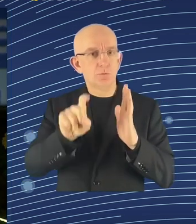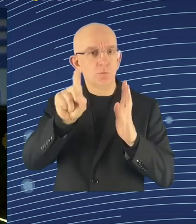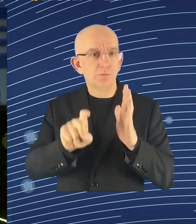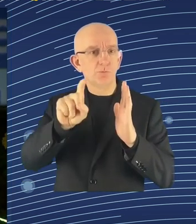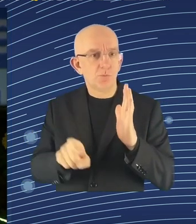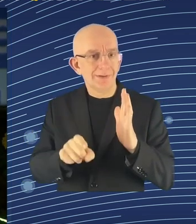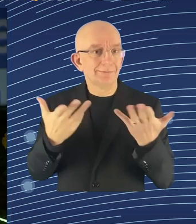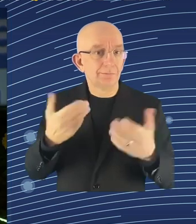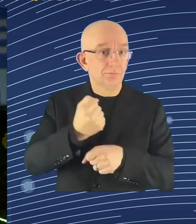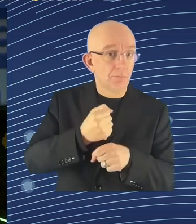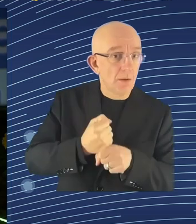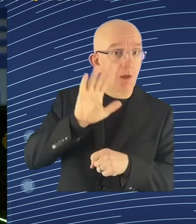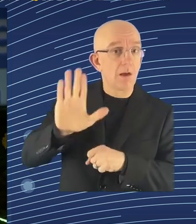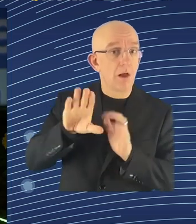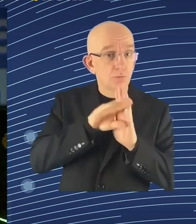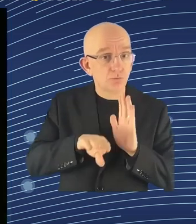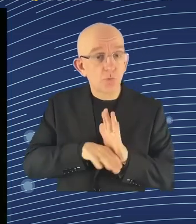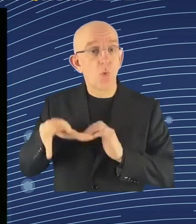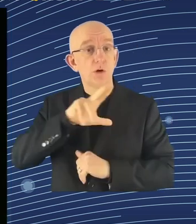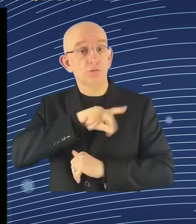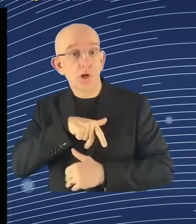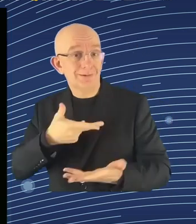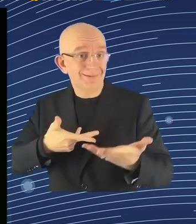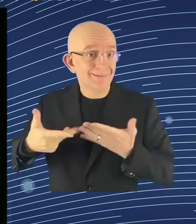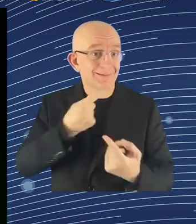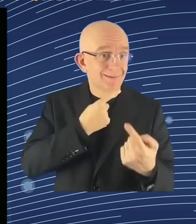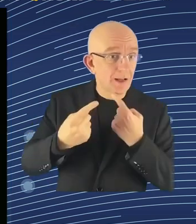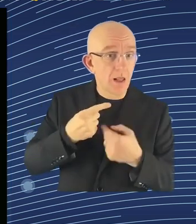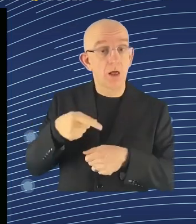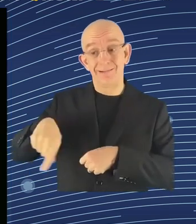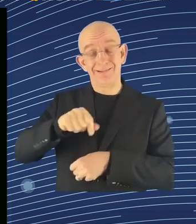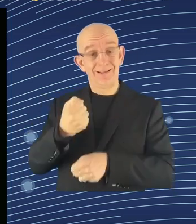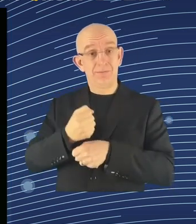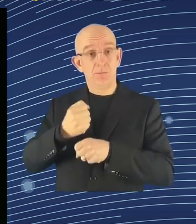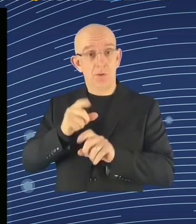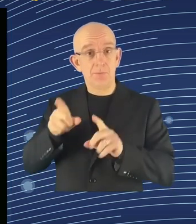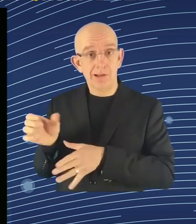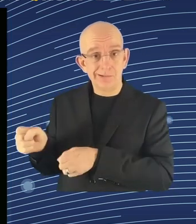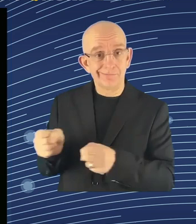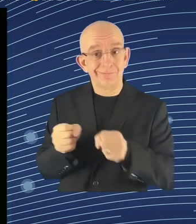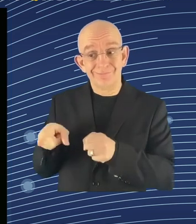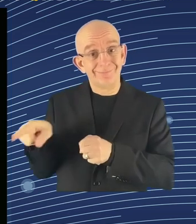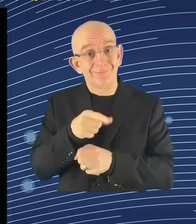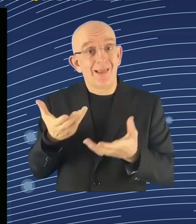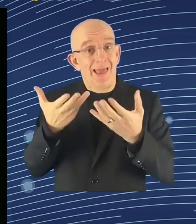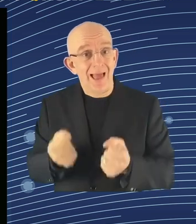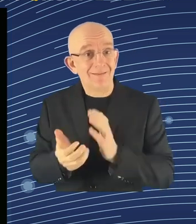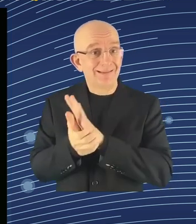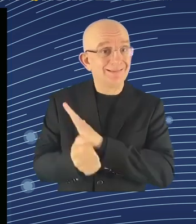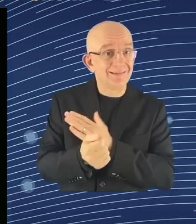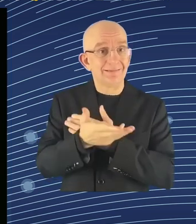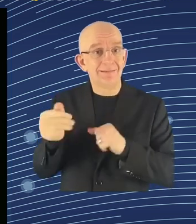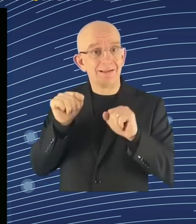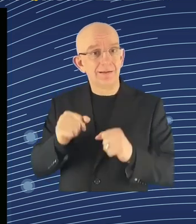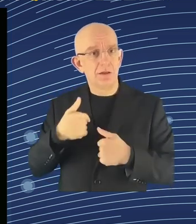that two out of five companies lack the relevant skills, that in two out of five companies, their workers lack